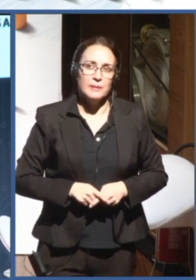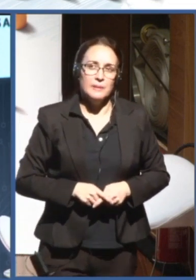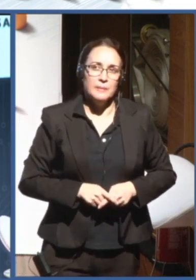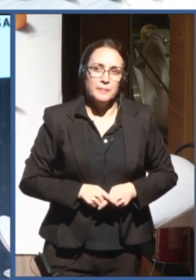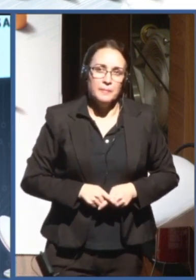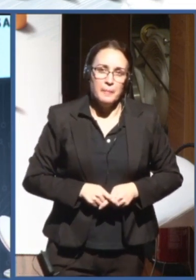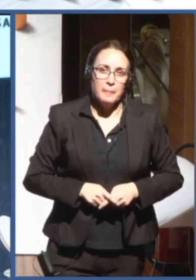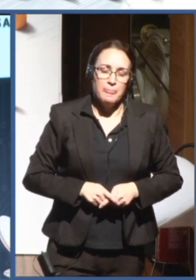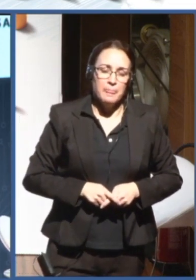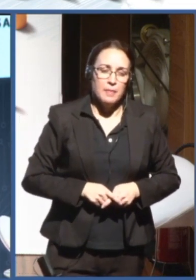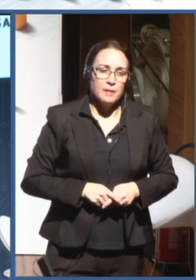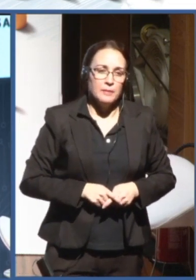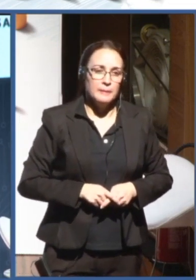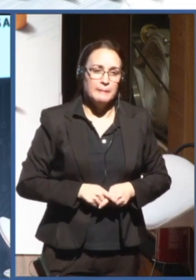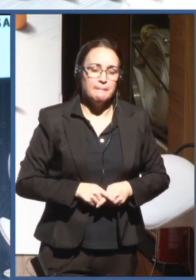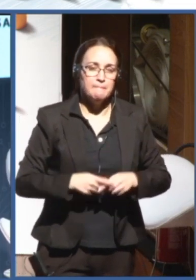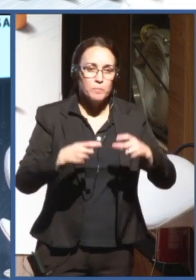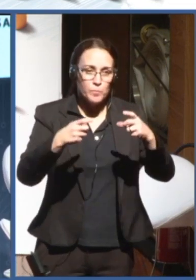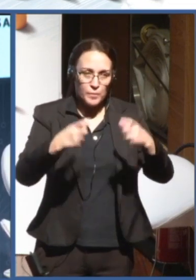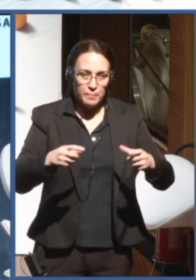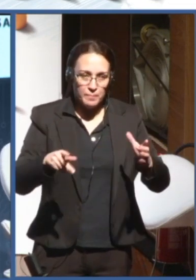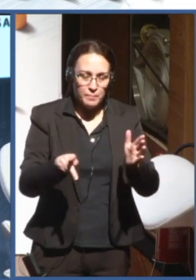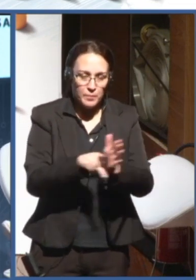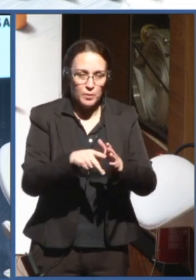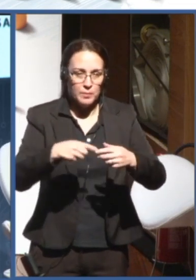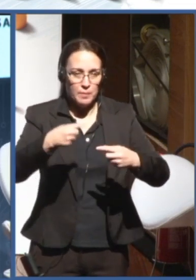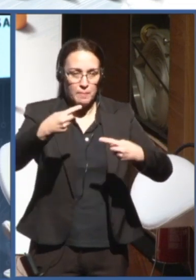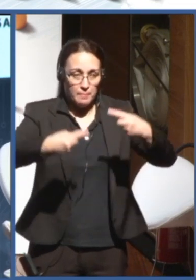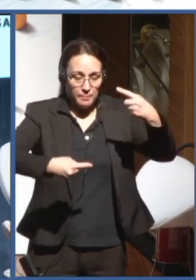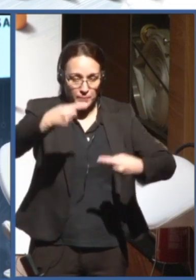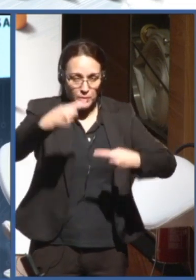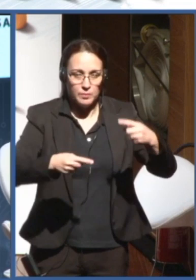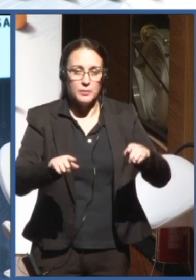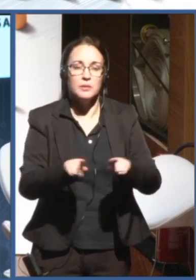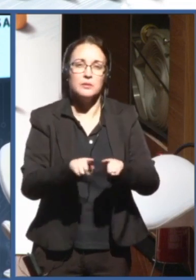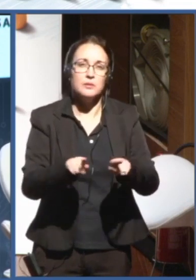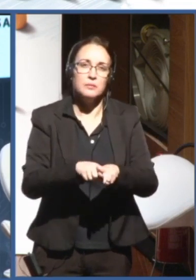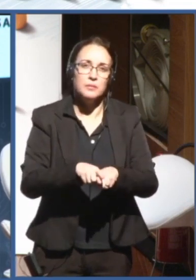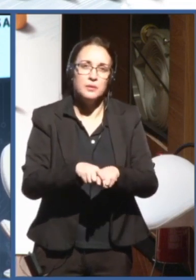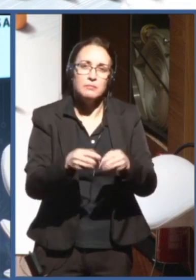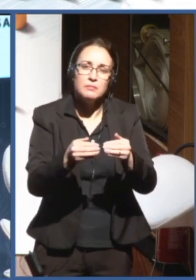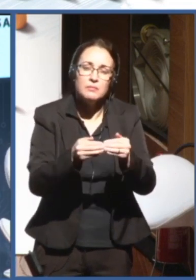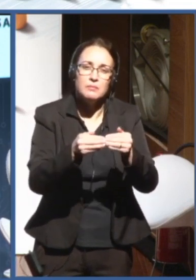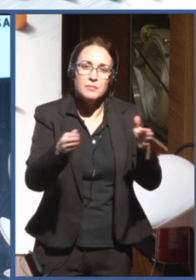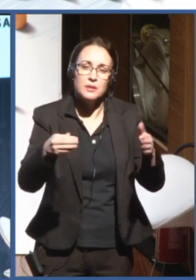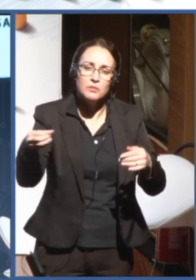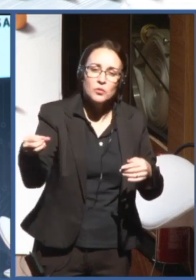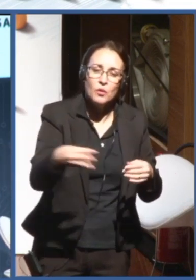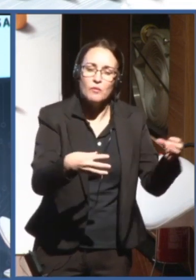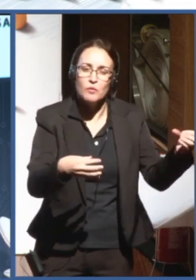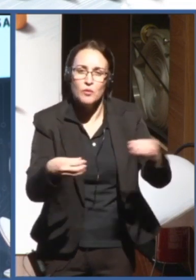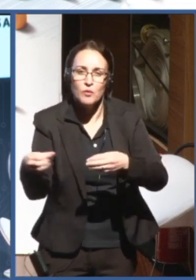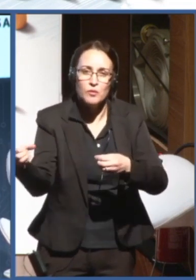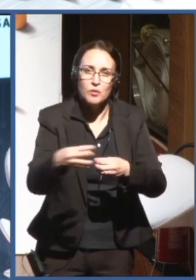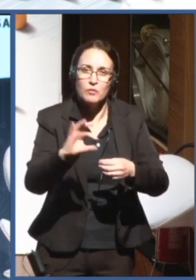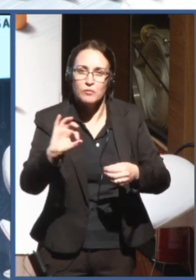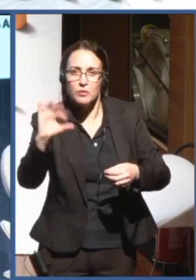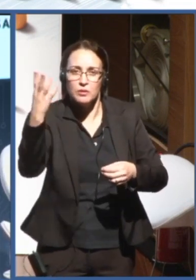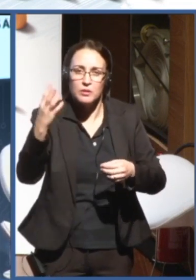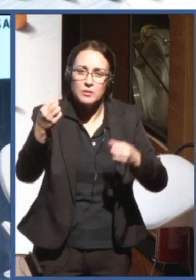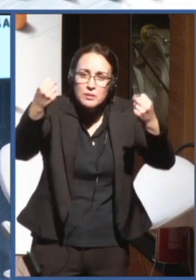by open and innovative efforts to explain to the public how AI technologies work and